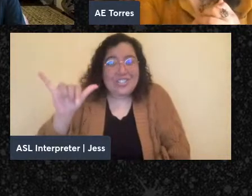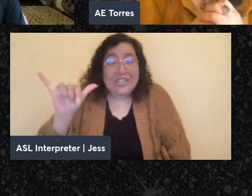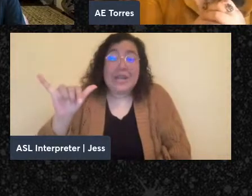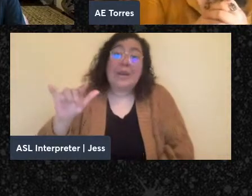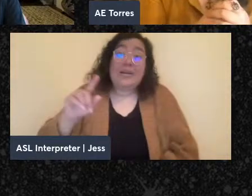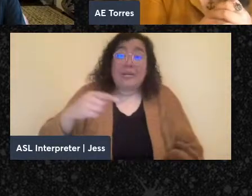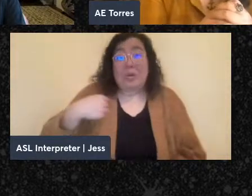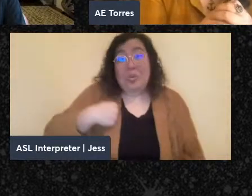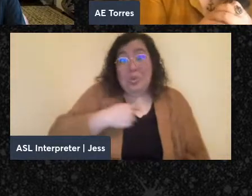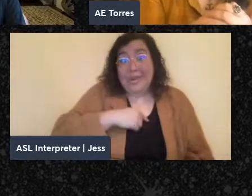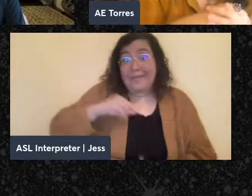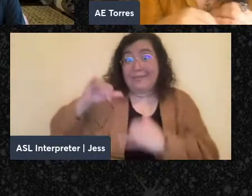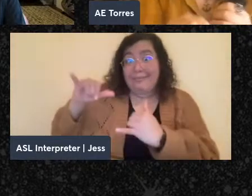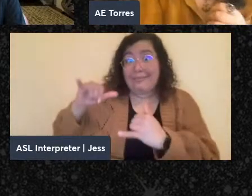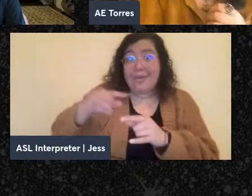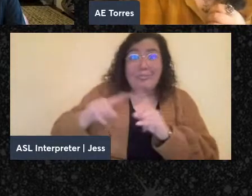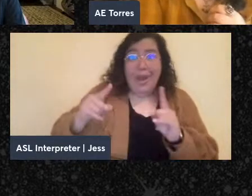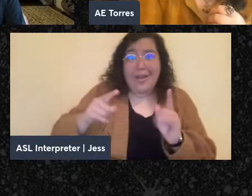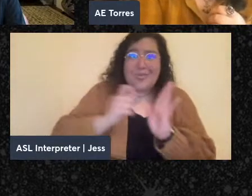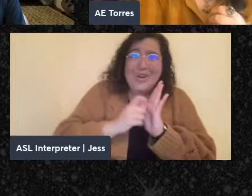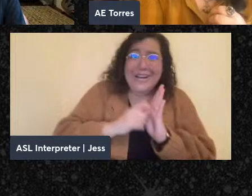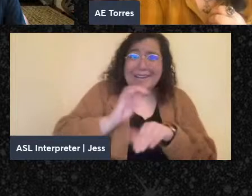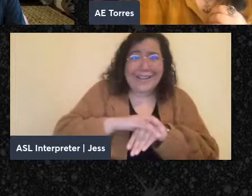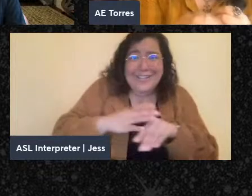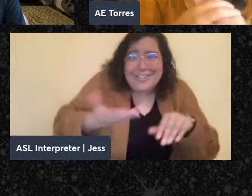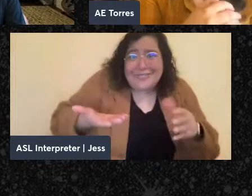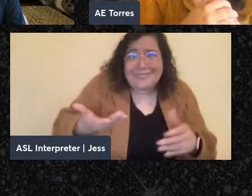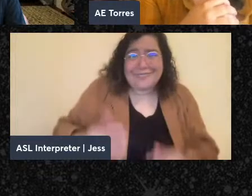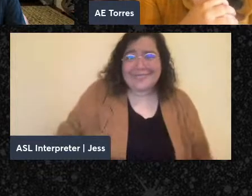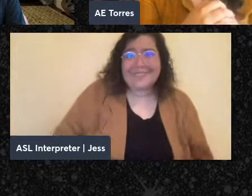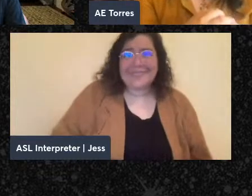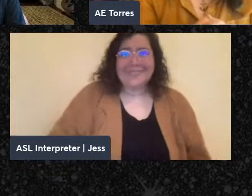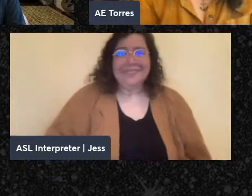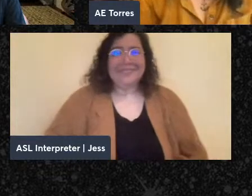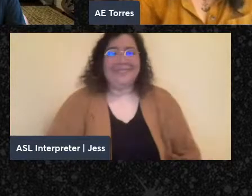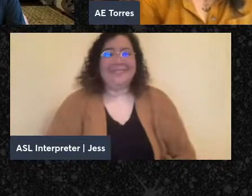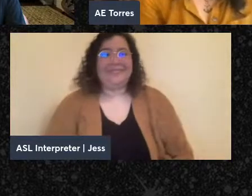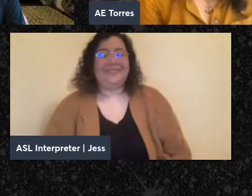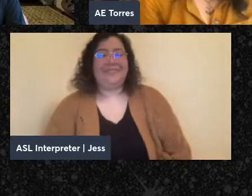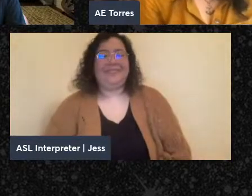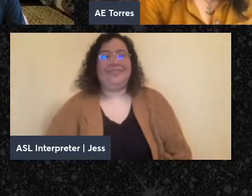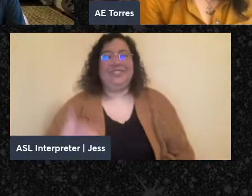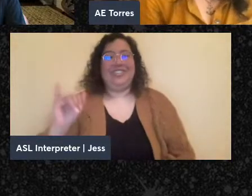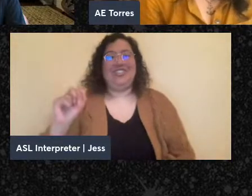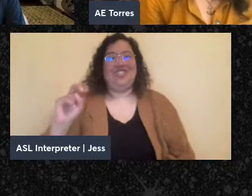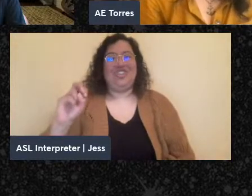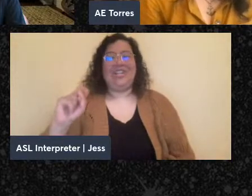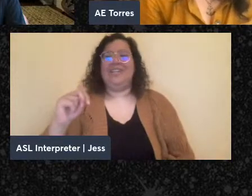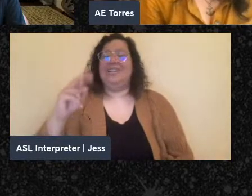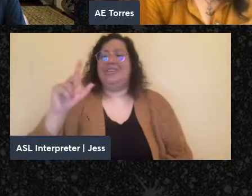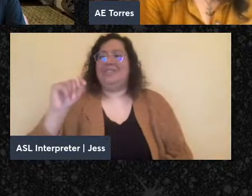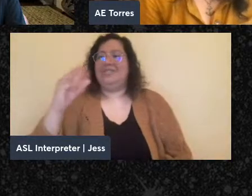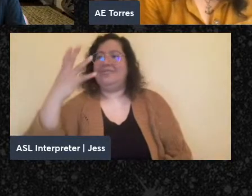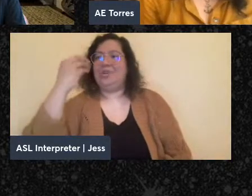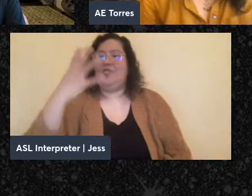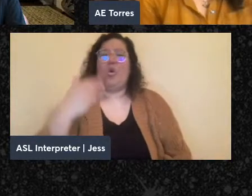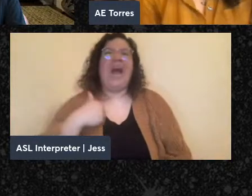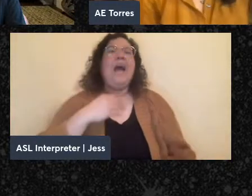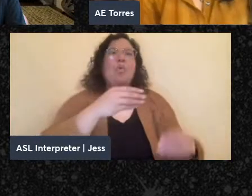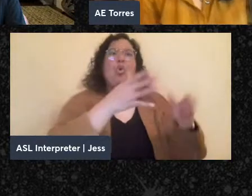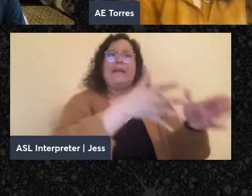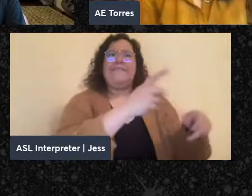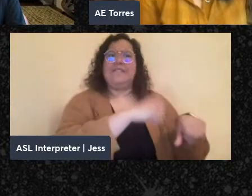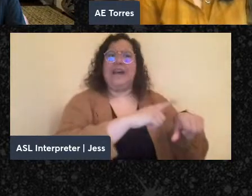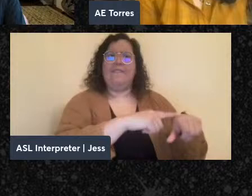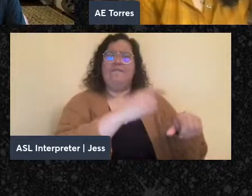that's lovely. And I will want to make room for everybody if they have a final comment. But my final question is